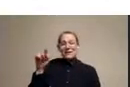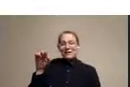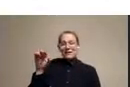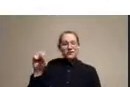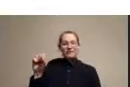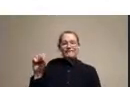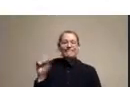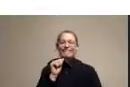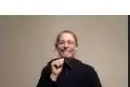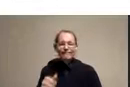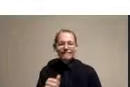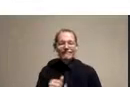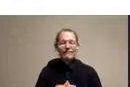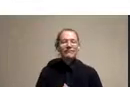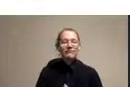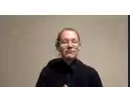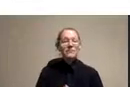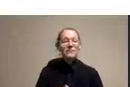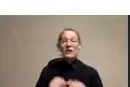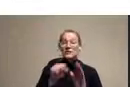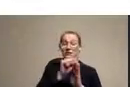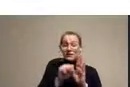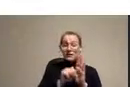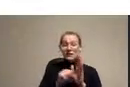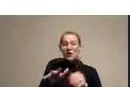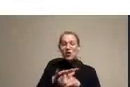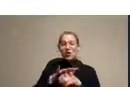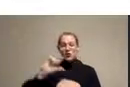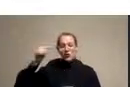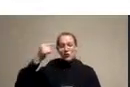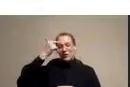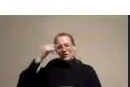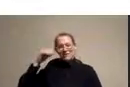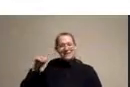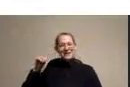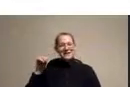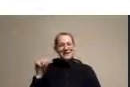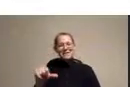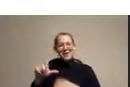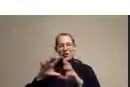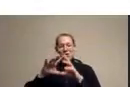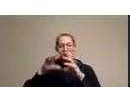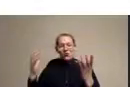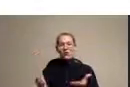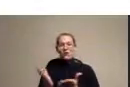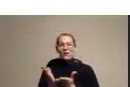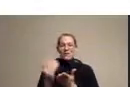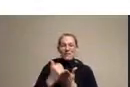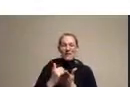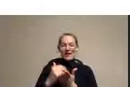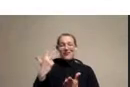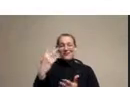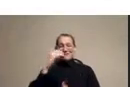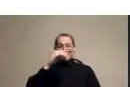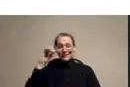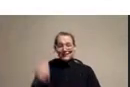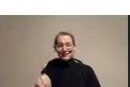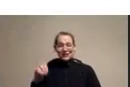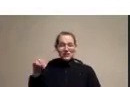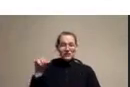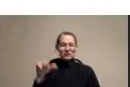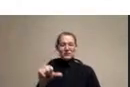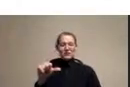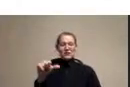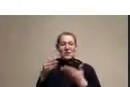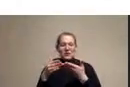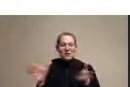And state and local governments typically spend about 3% on public health, which is really quite amazing to think about. So coming back to CDC, you know, the CDC has